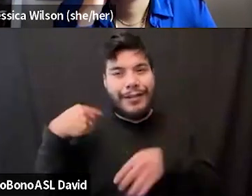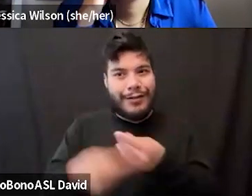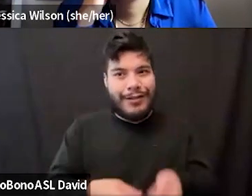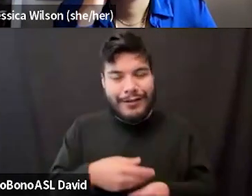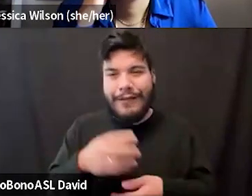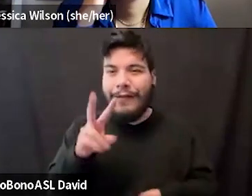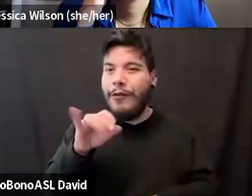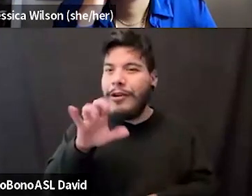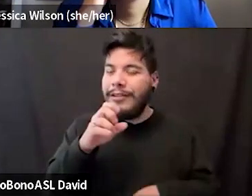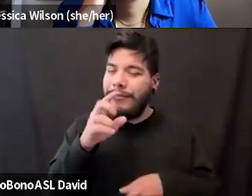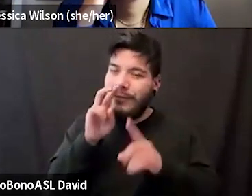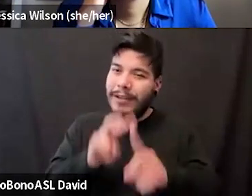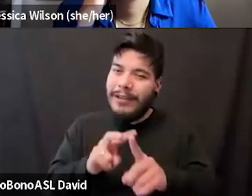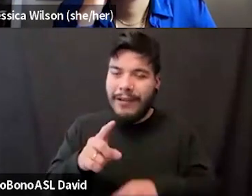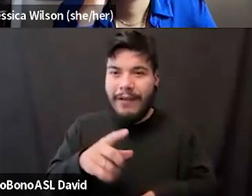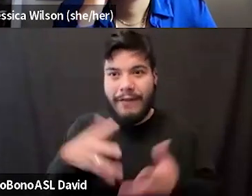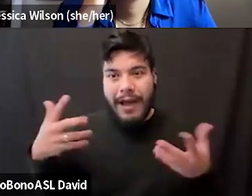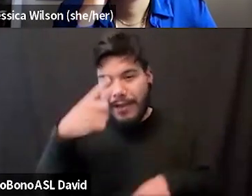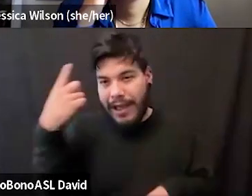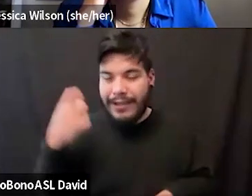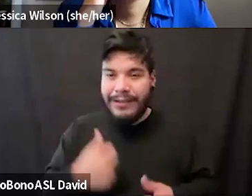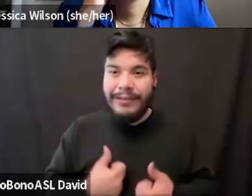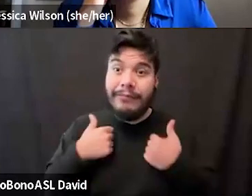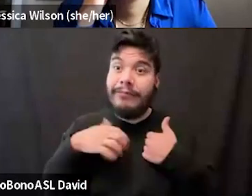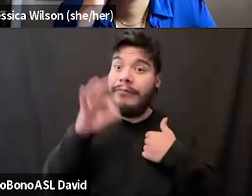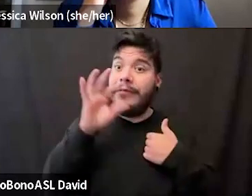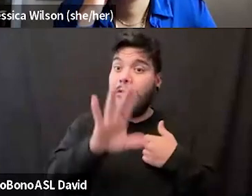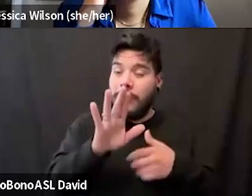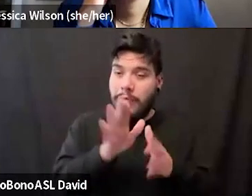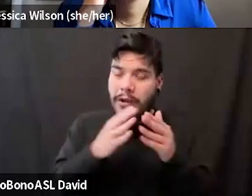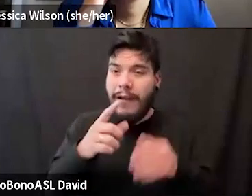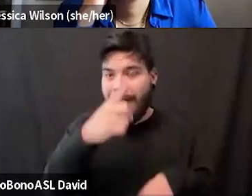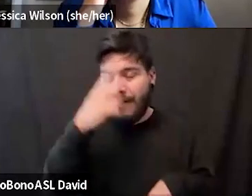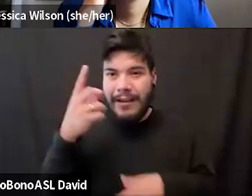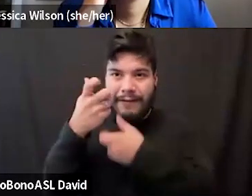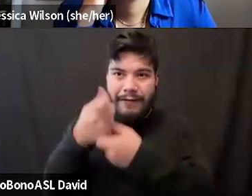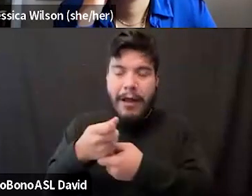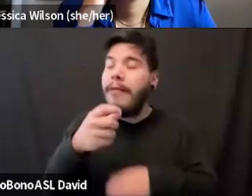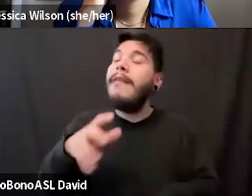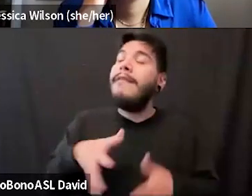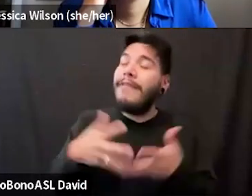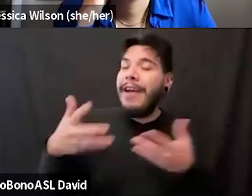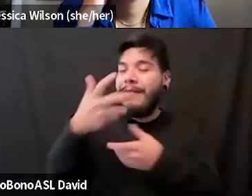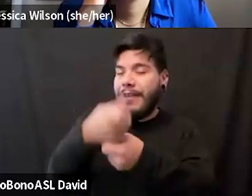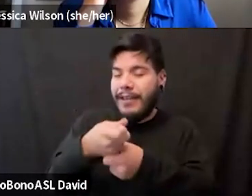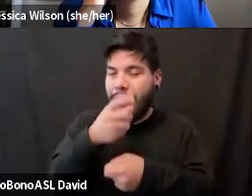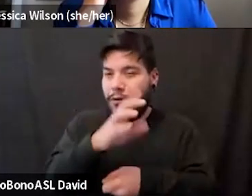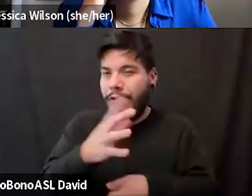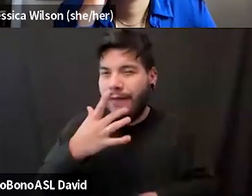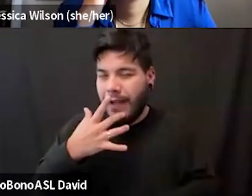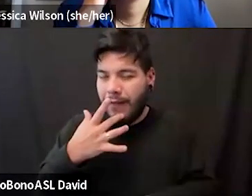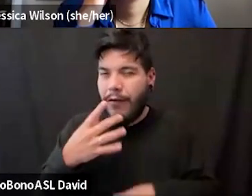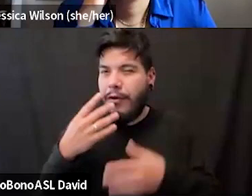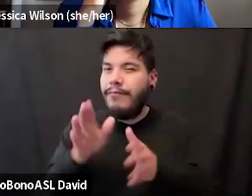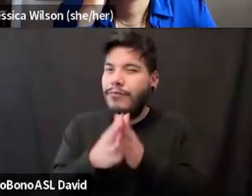some perspectives on fat black life. And, um, you can find her book on fat and faith at your favorite, you know, bookseller. So like they, there are